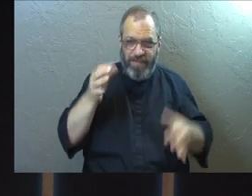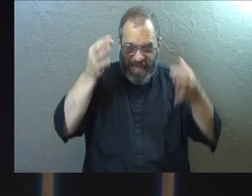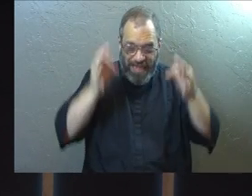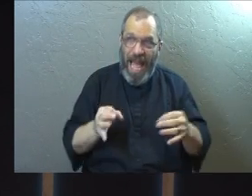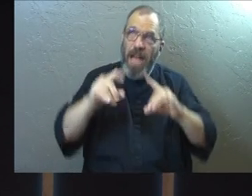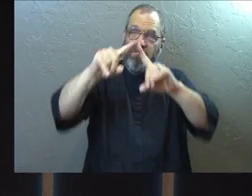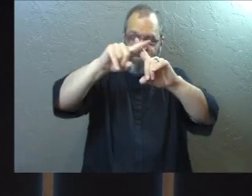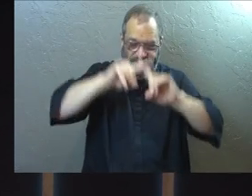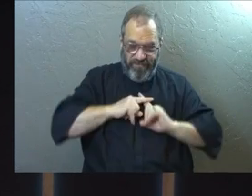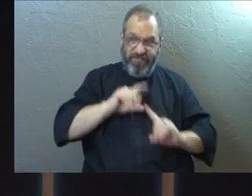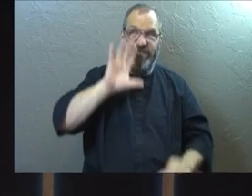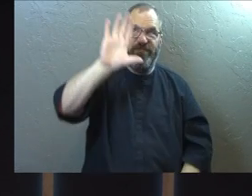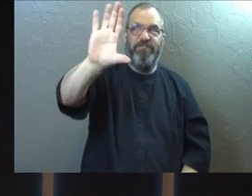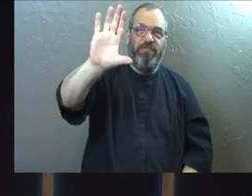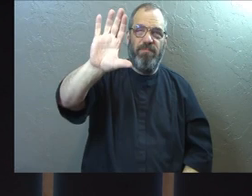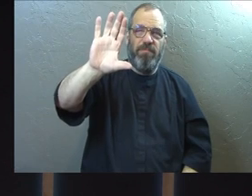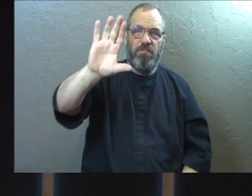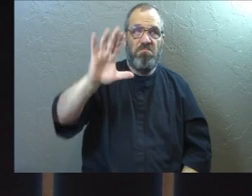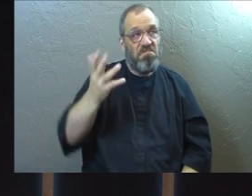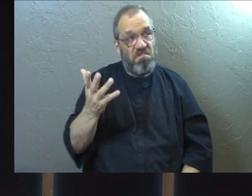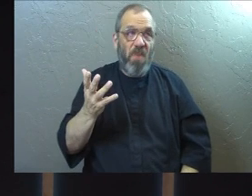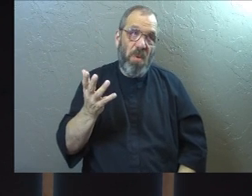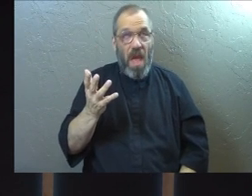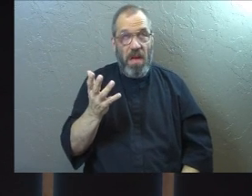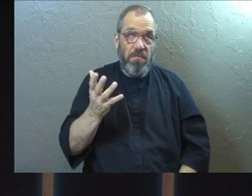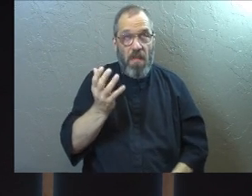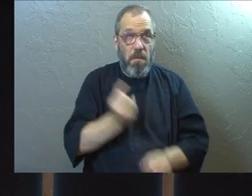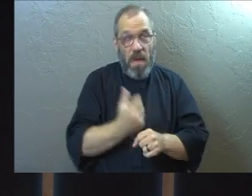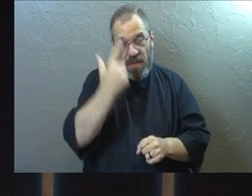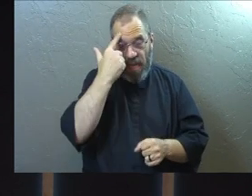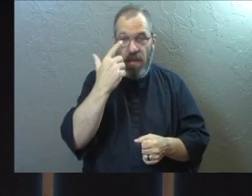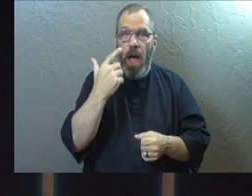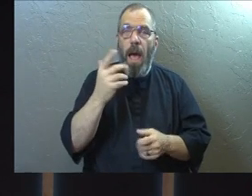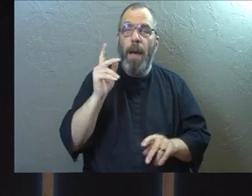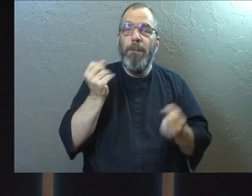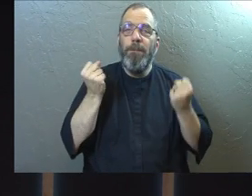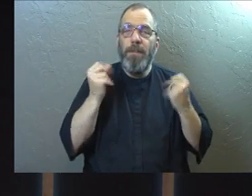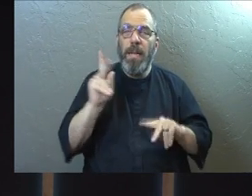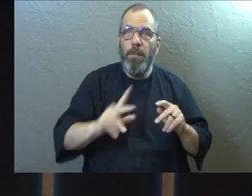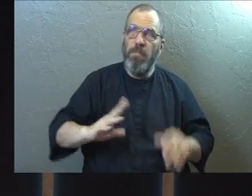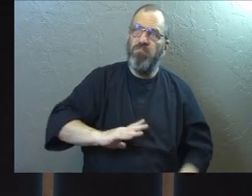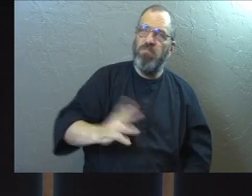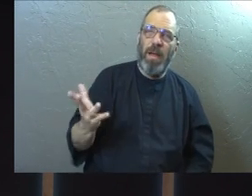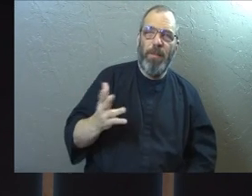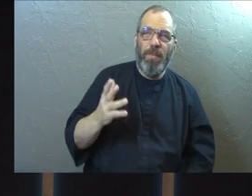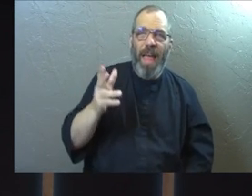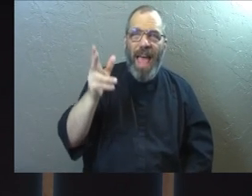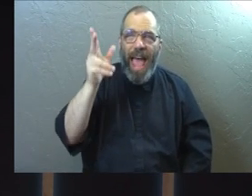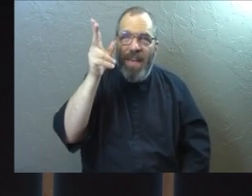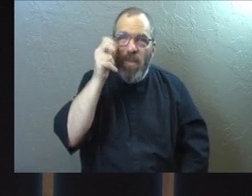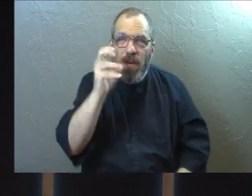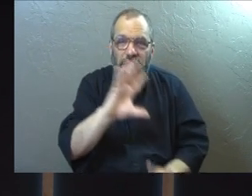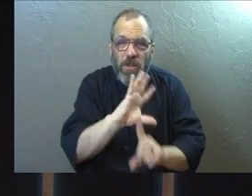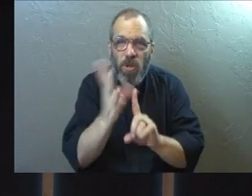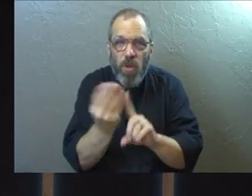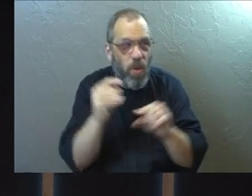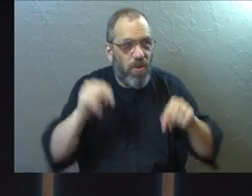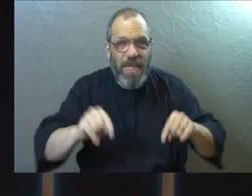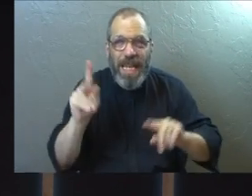decision. It's making sense. A lot of people are offended by God. Have you listened to our culture lately?